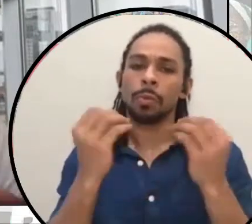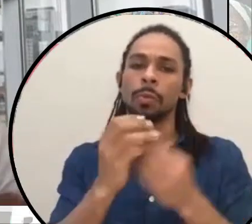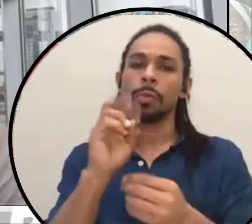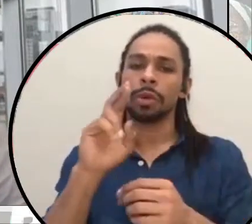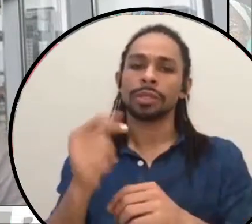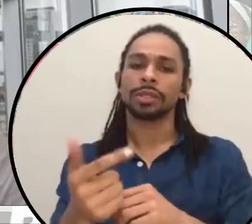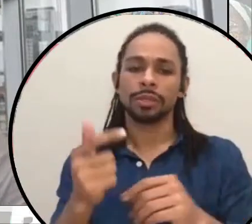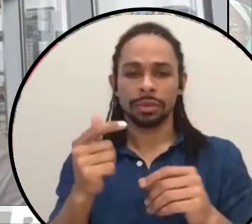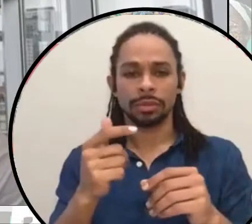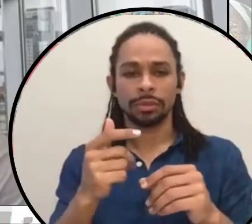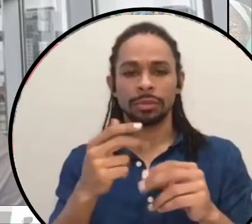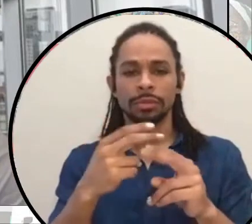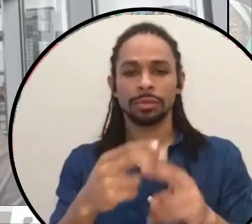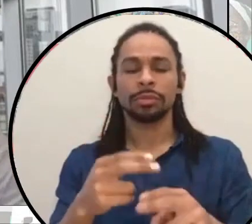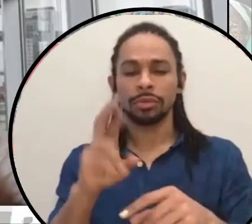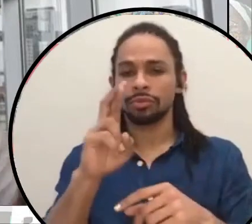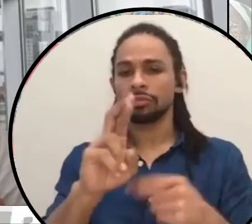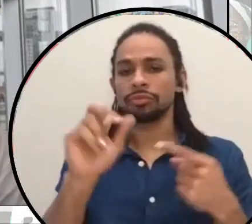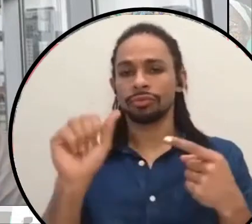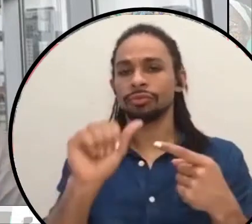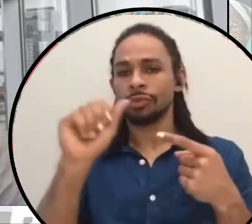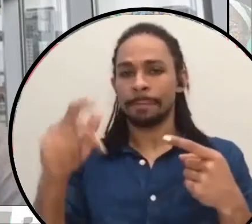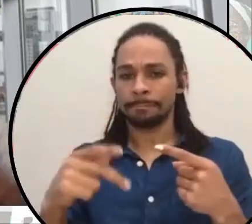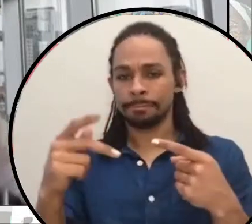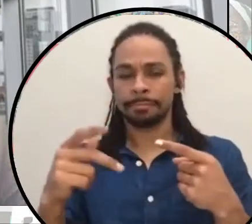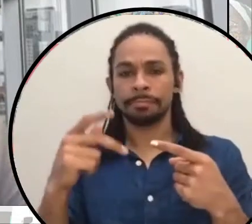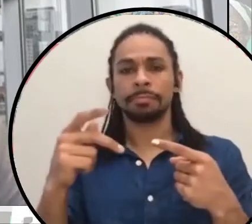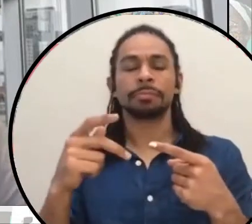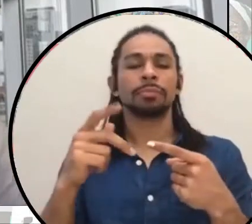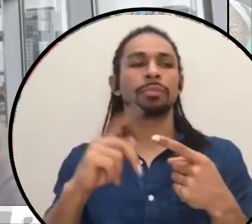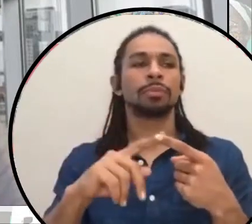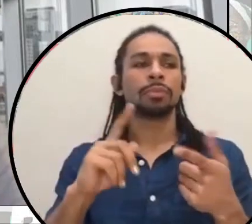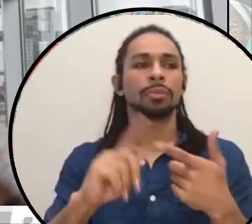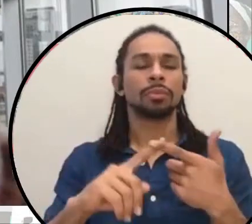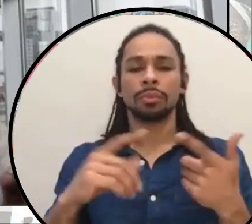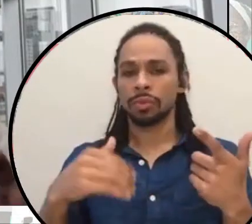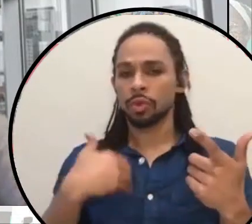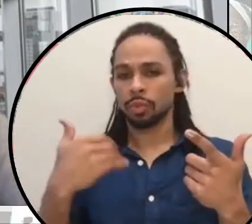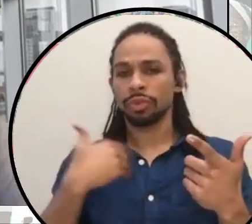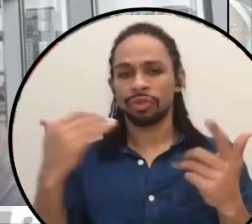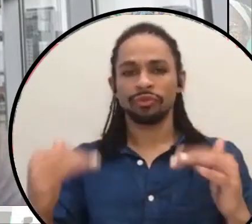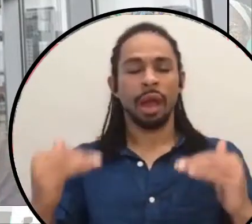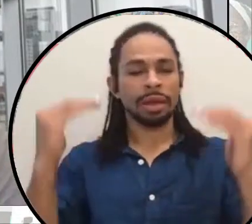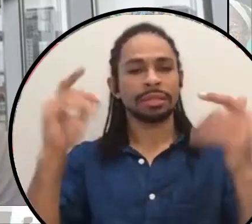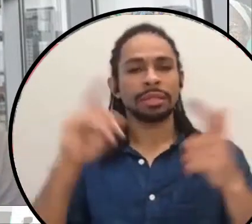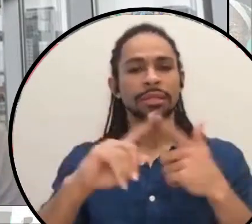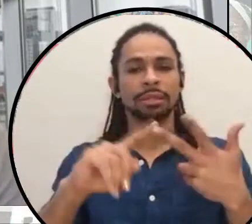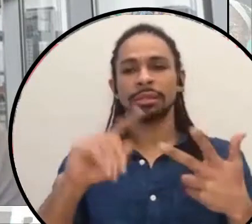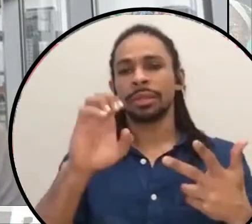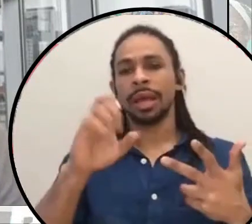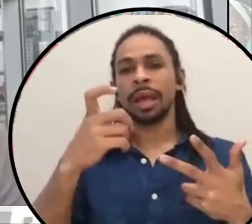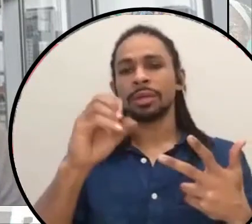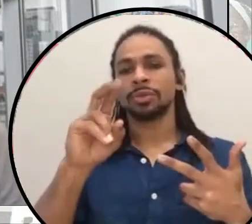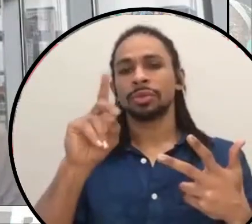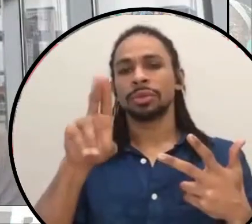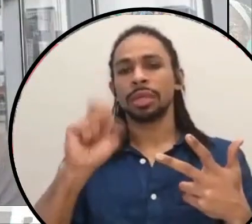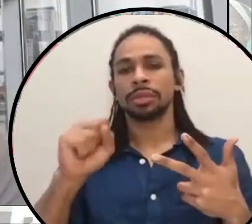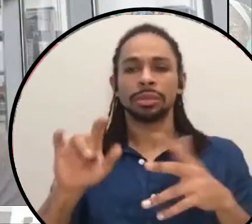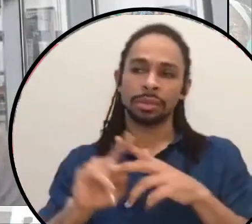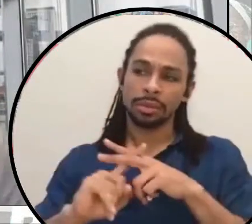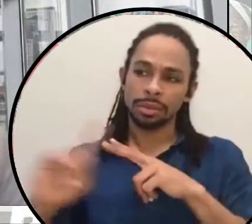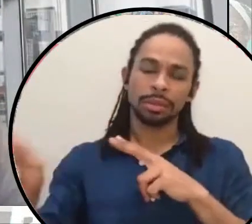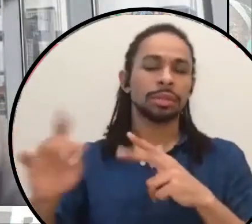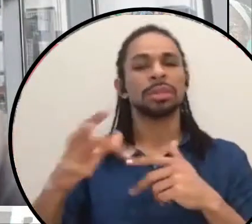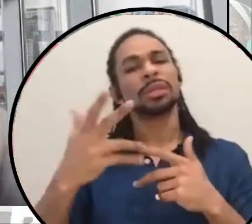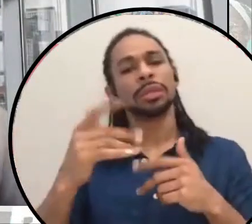work with organizations like RAP, Worth Rises, uh, Exodus, folks who are in the field, uh, trying to get